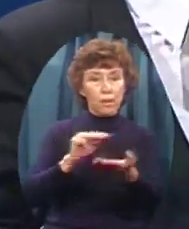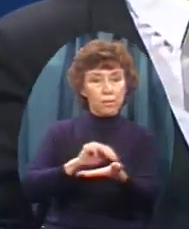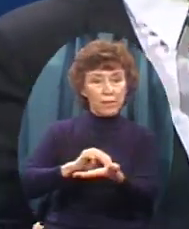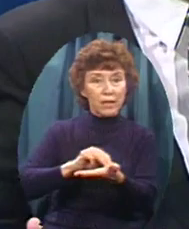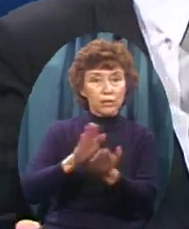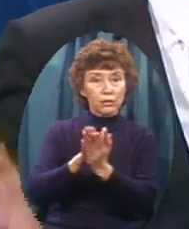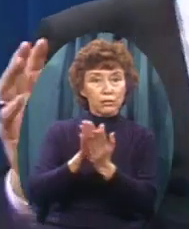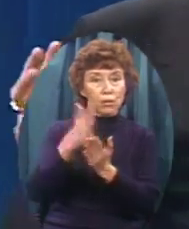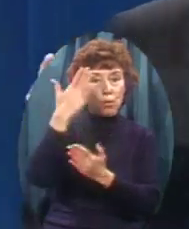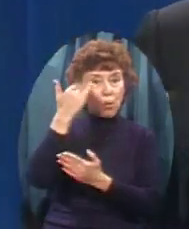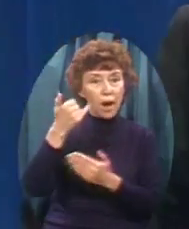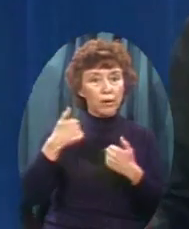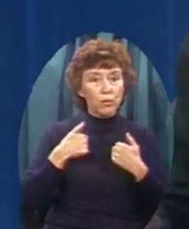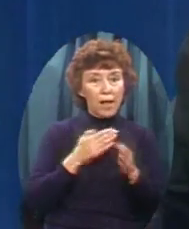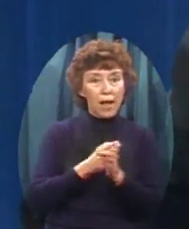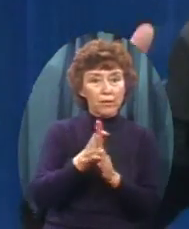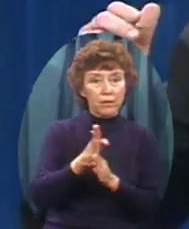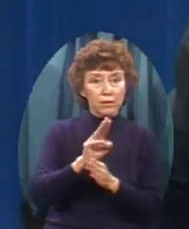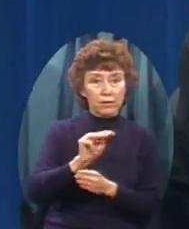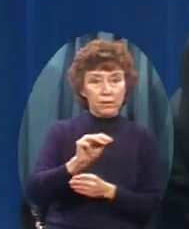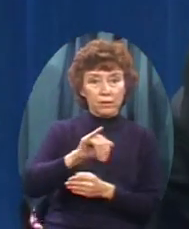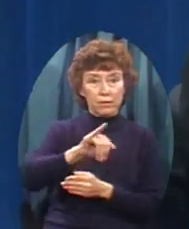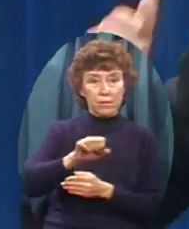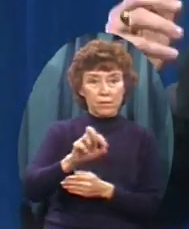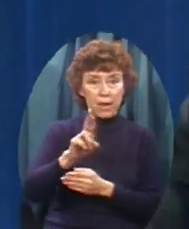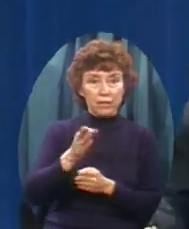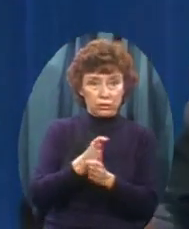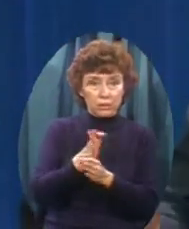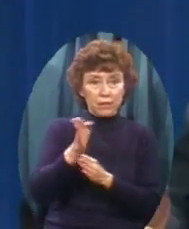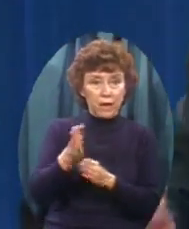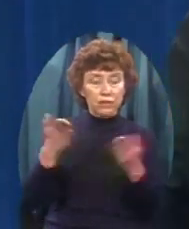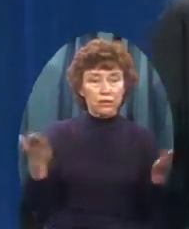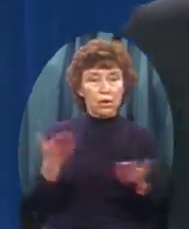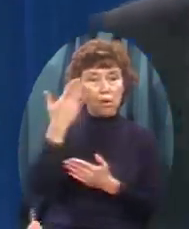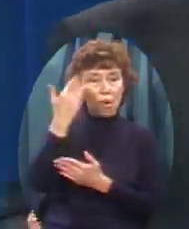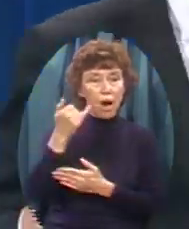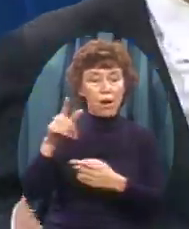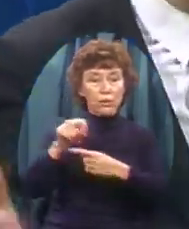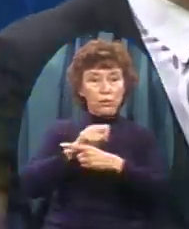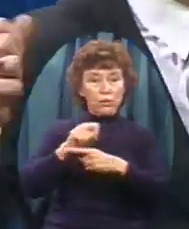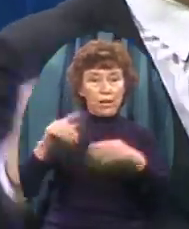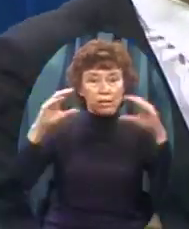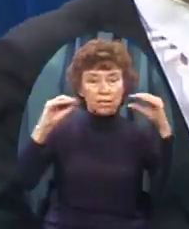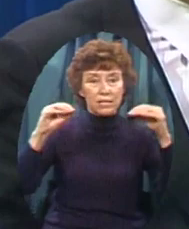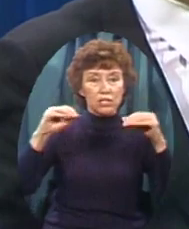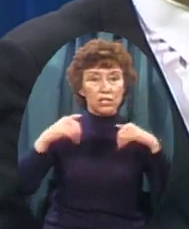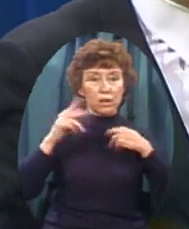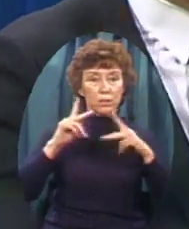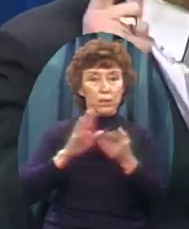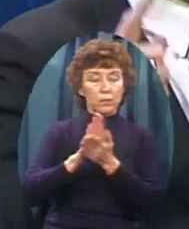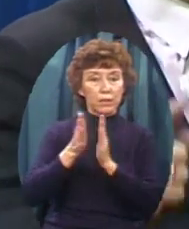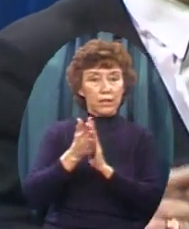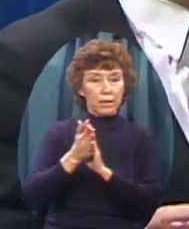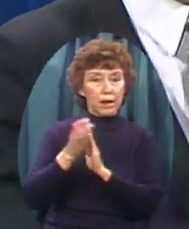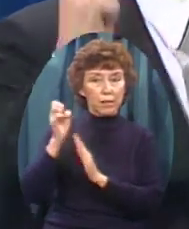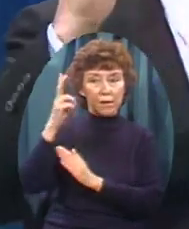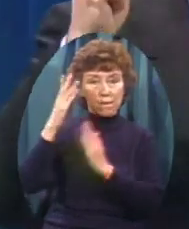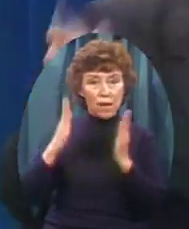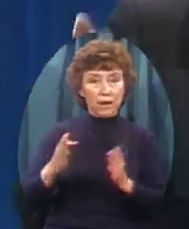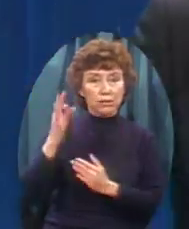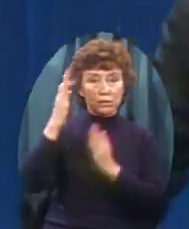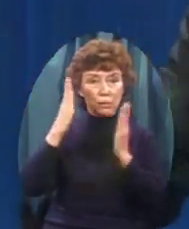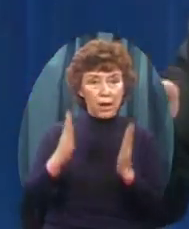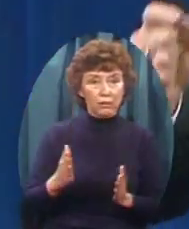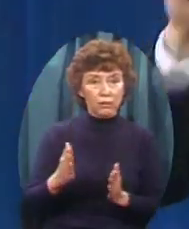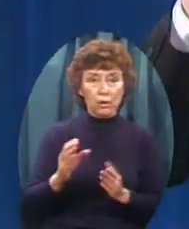And of course Why are we Training pastors And missionaries And evangelists Preachers Why are we doing that And many other majors Over